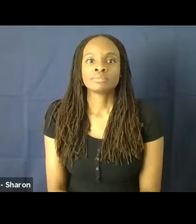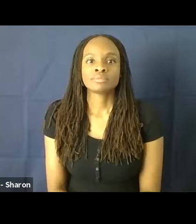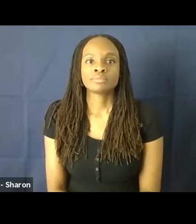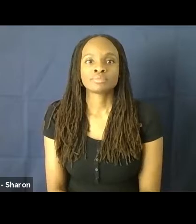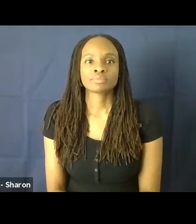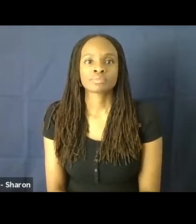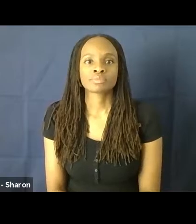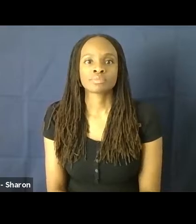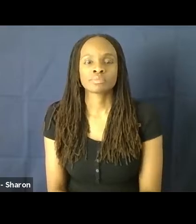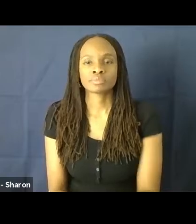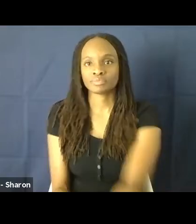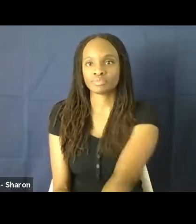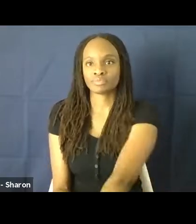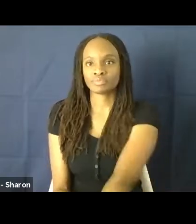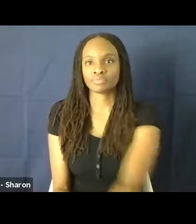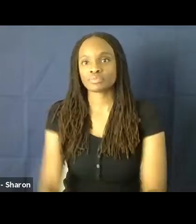Okay.